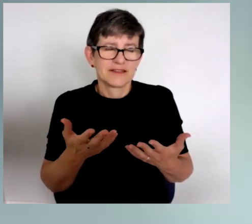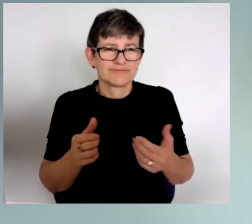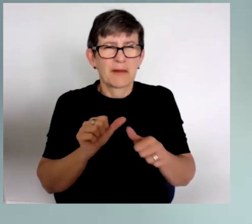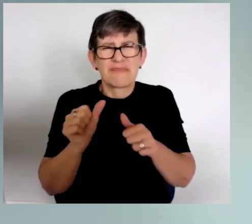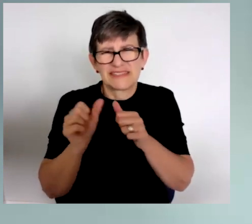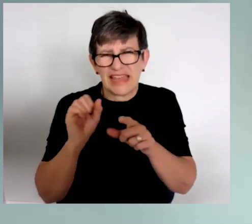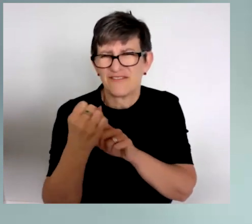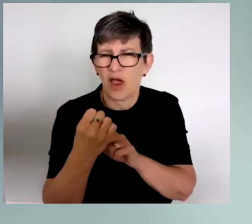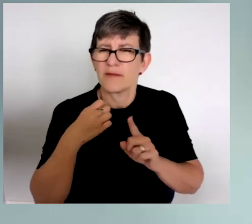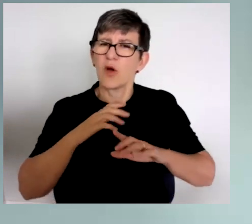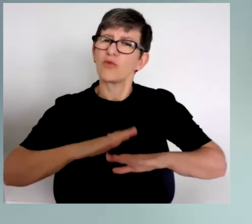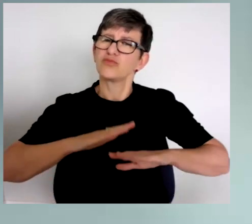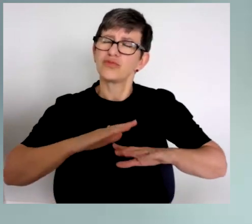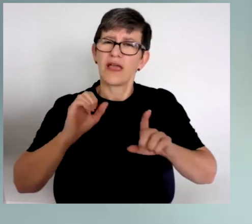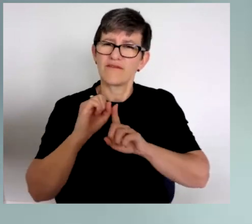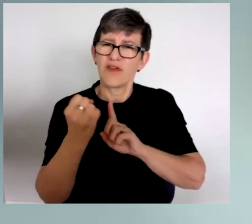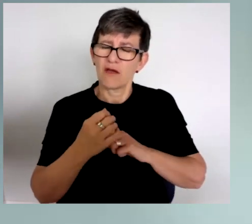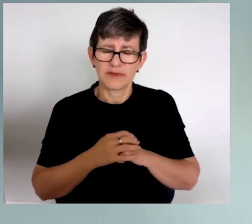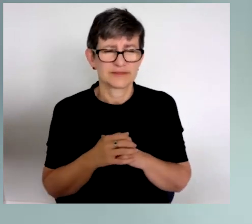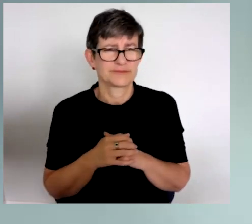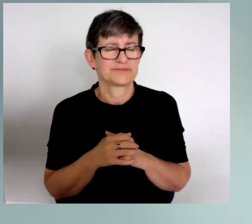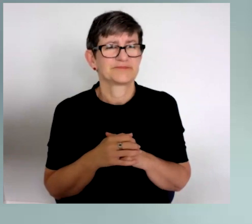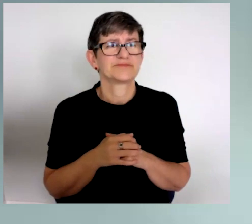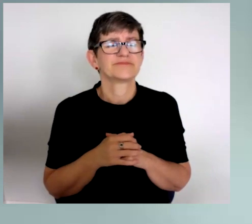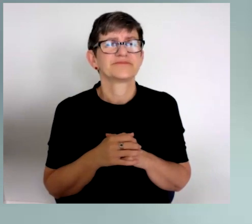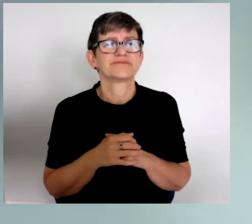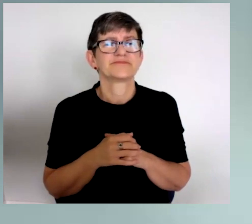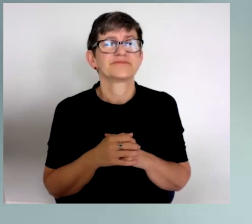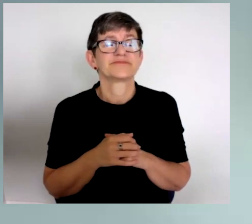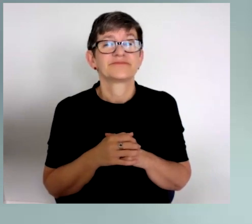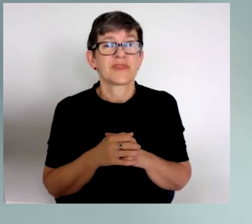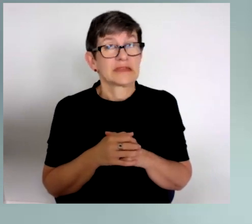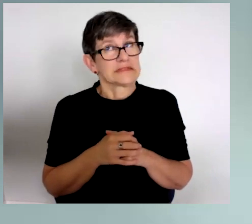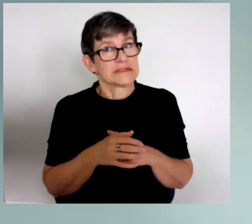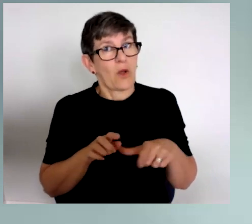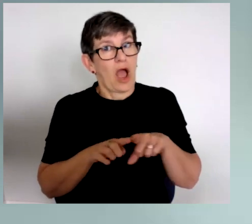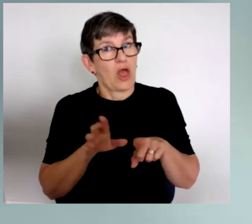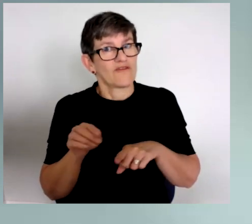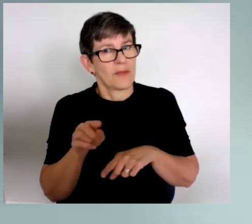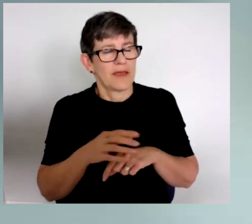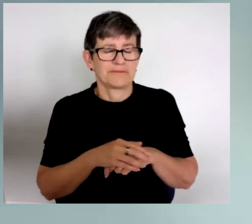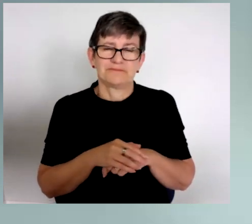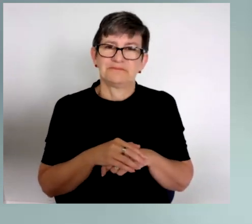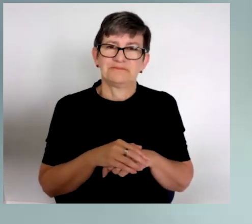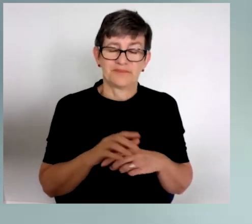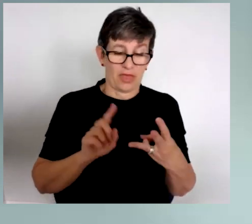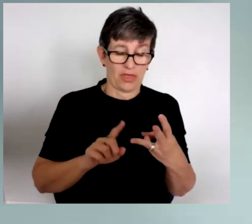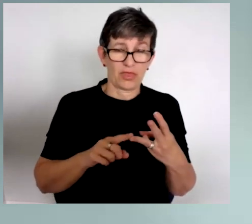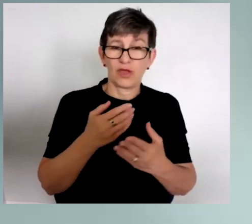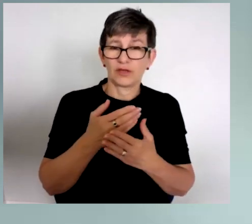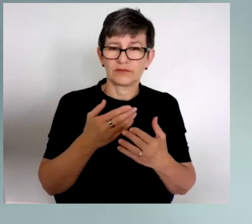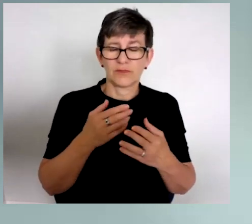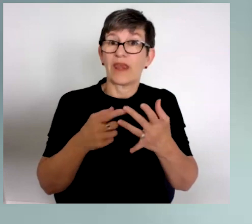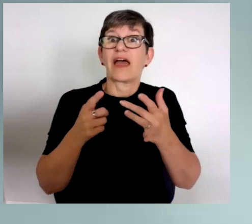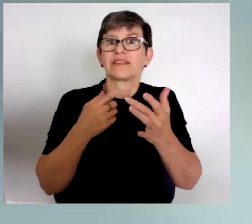difficult learning for me. And the final story I want to tell you is about a